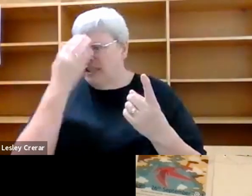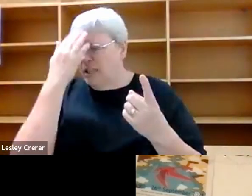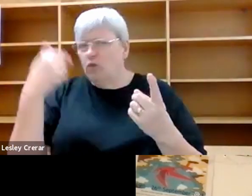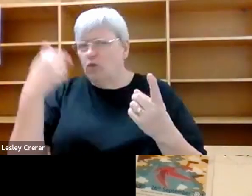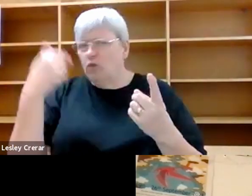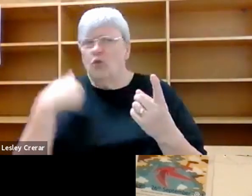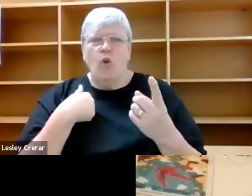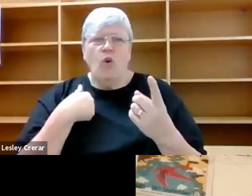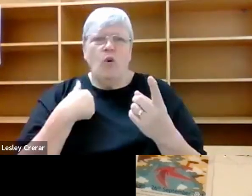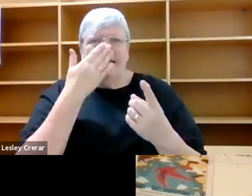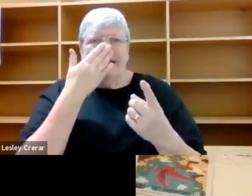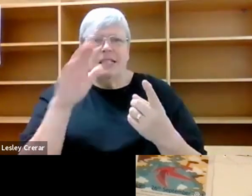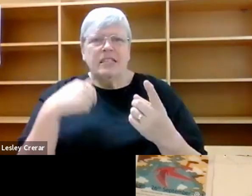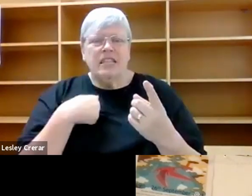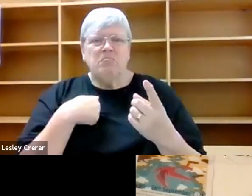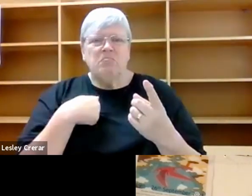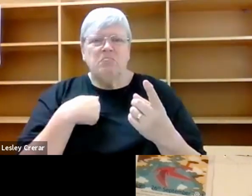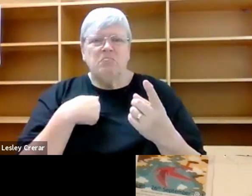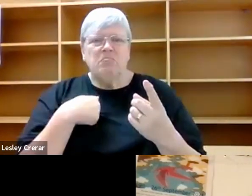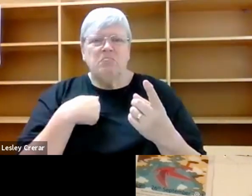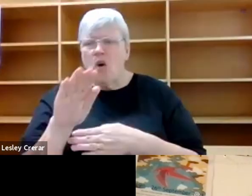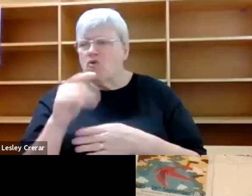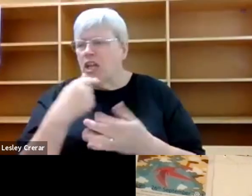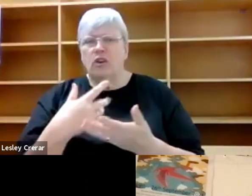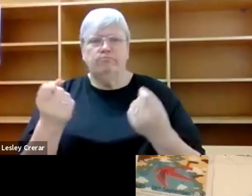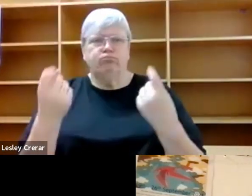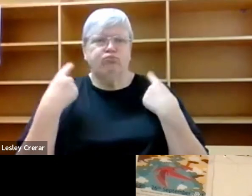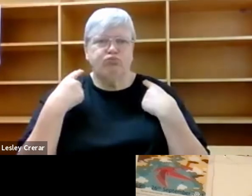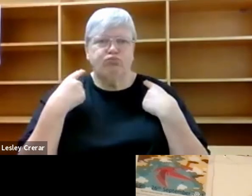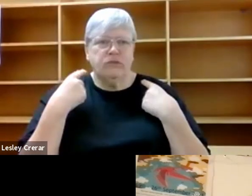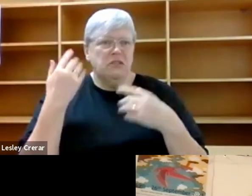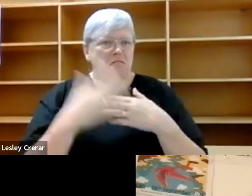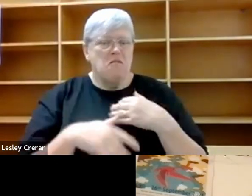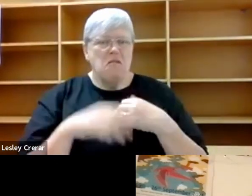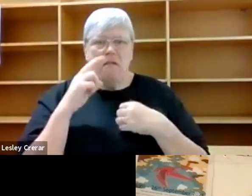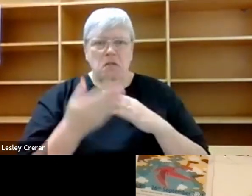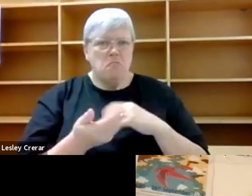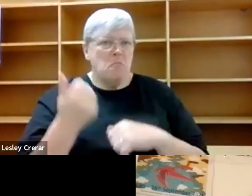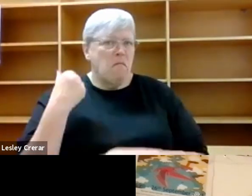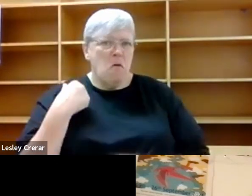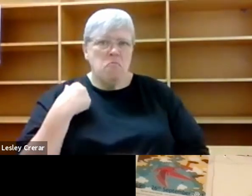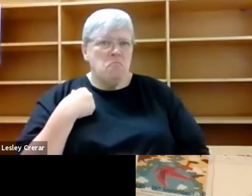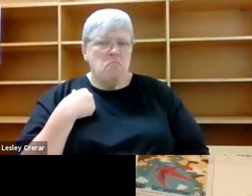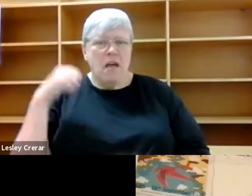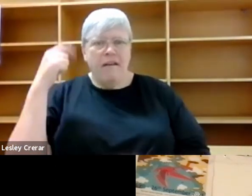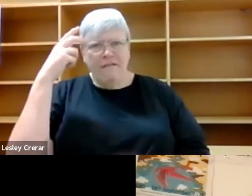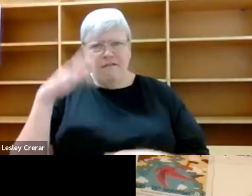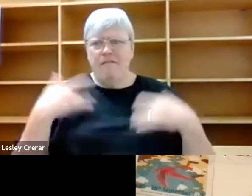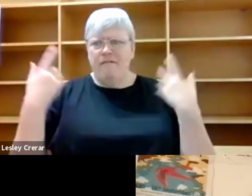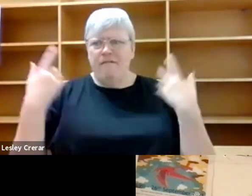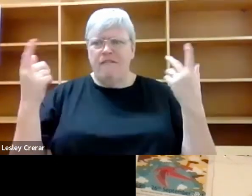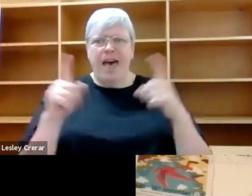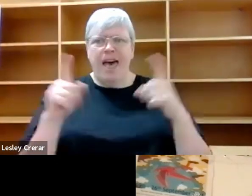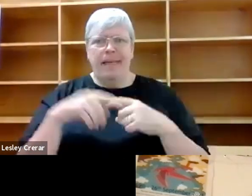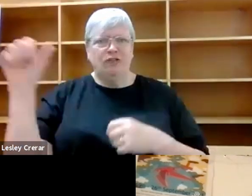out of place or foreign or, or somewhat baffling to me because they were plants that I just, I felt like I should know, but I